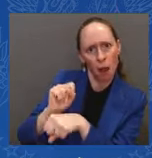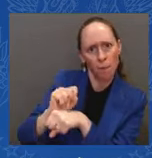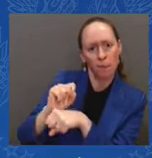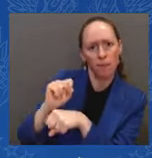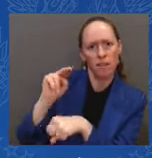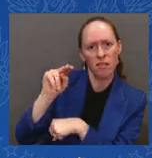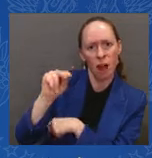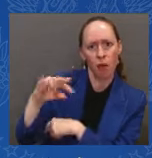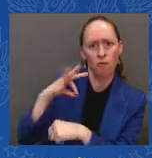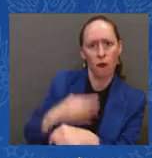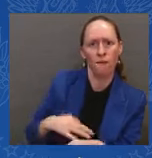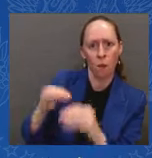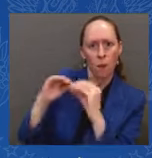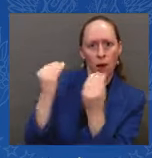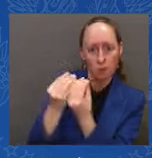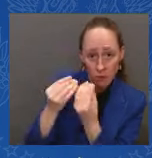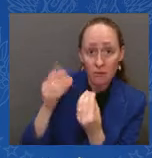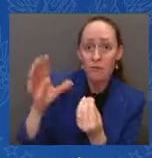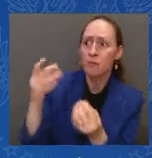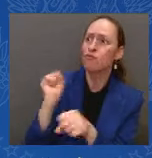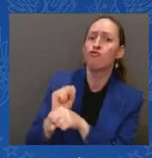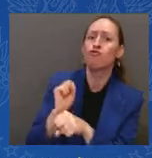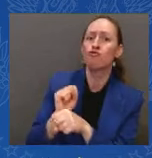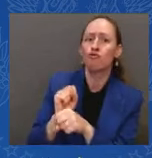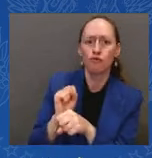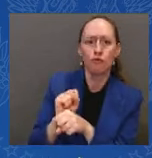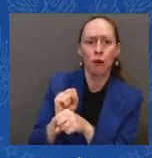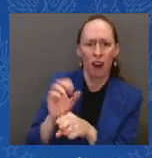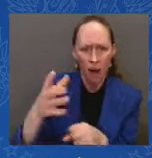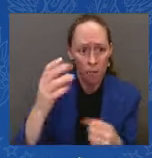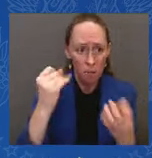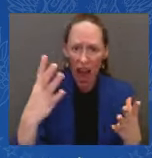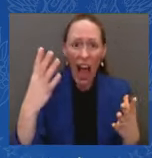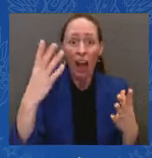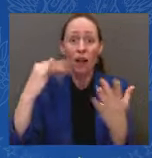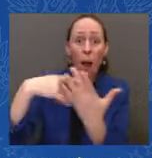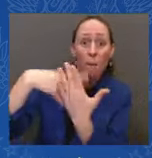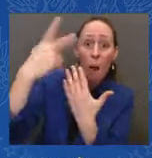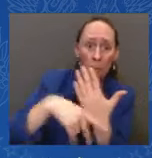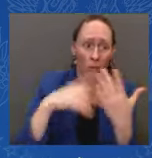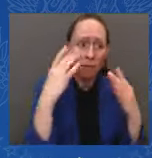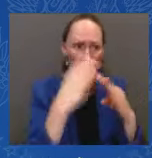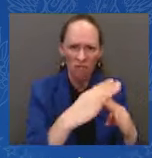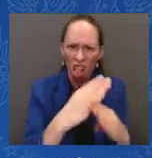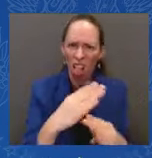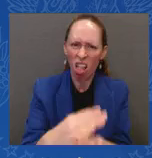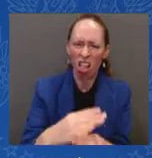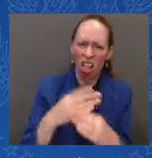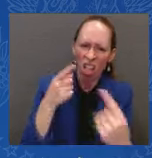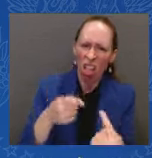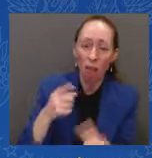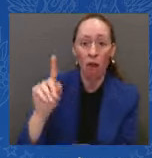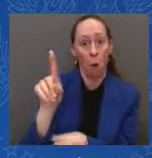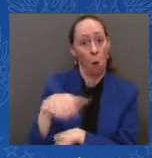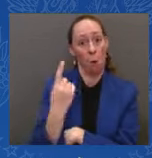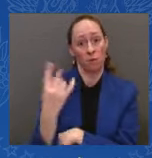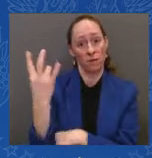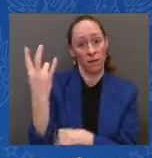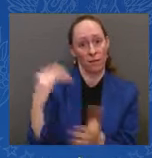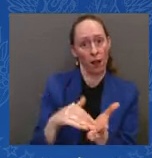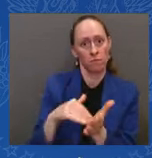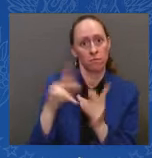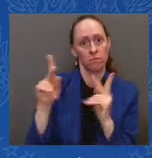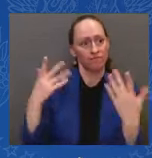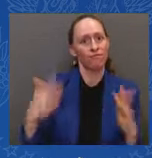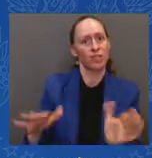Well, today, thanks to the reforms, more than 700,000 borrowers have had their debts forgiven. Just the other